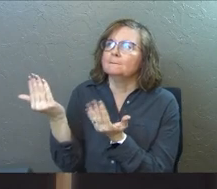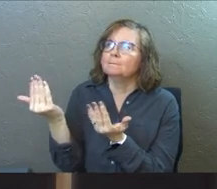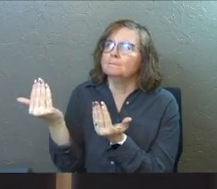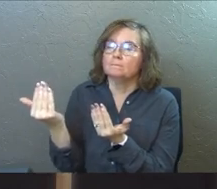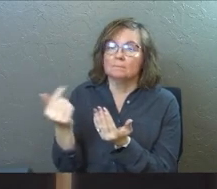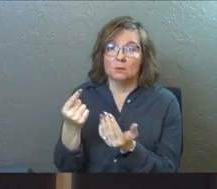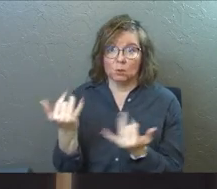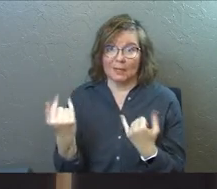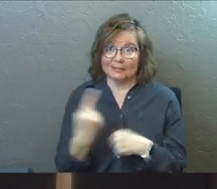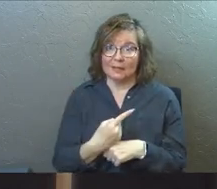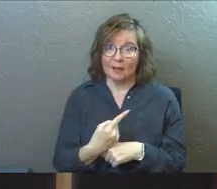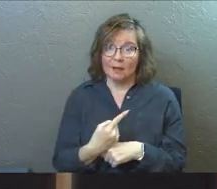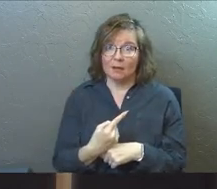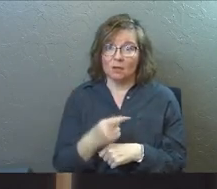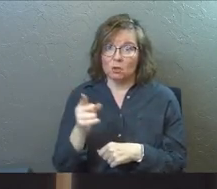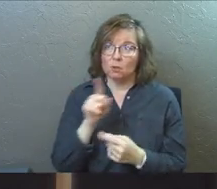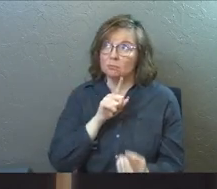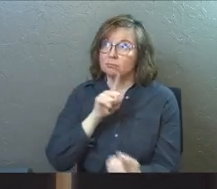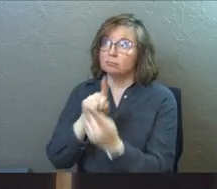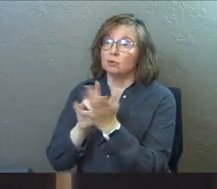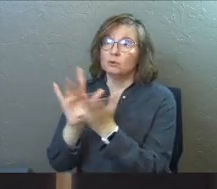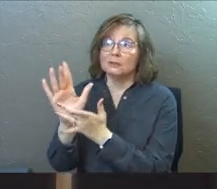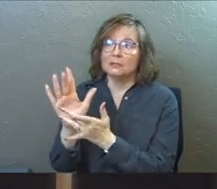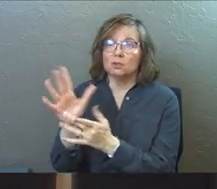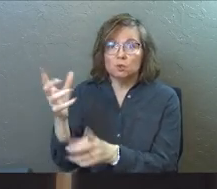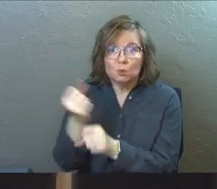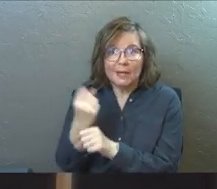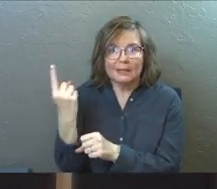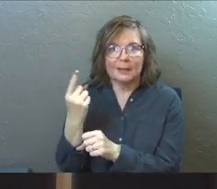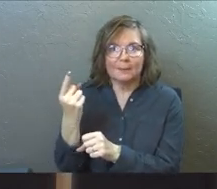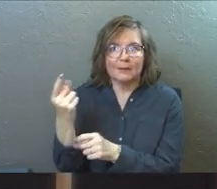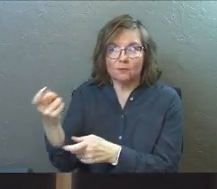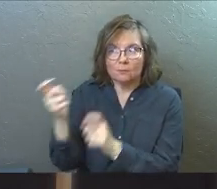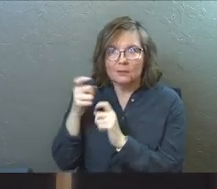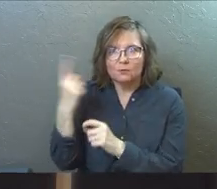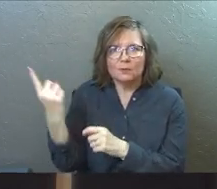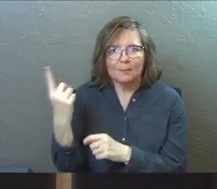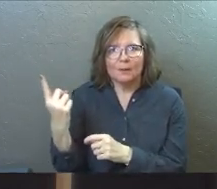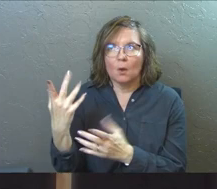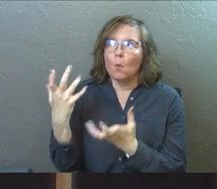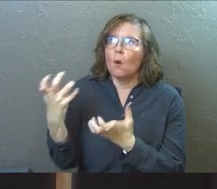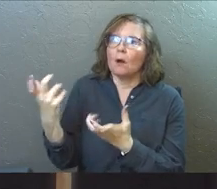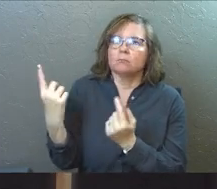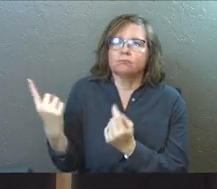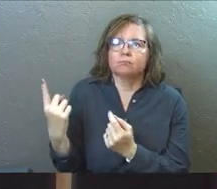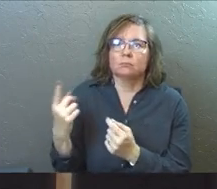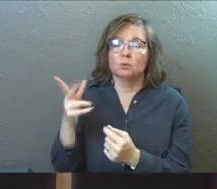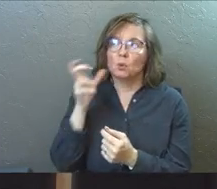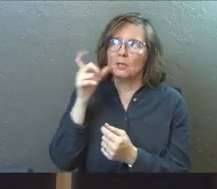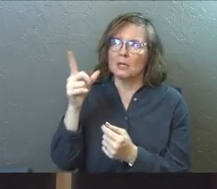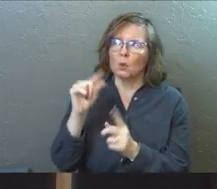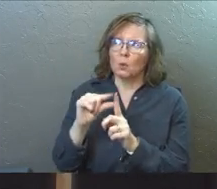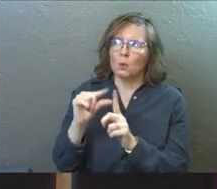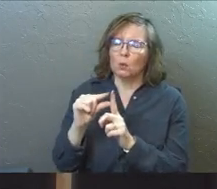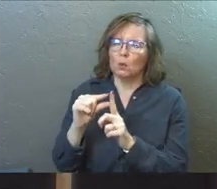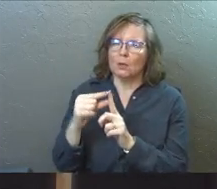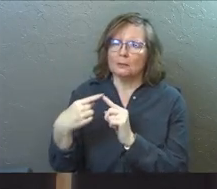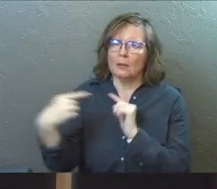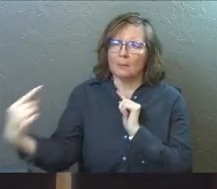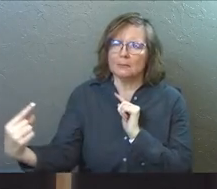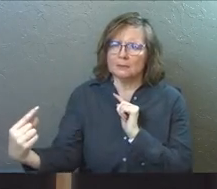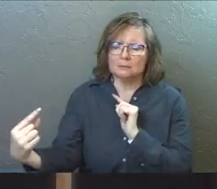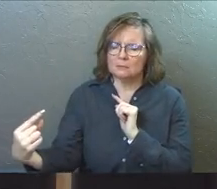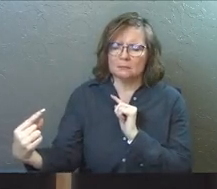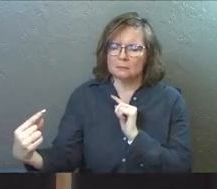Like you came today to Jesus to get something. So to hear that his word is saying that to come to